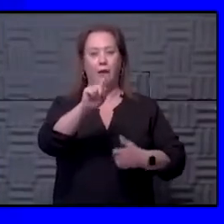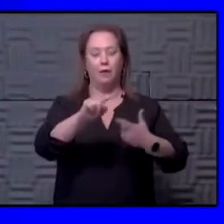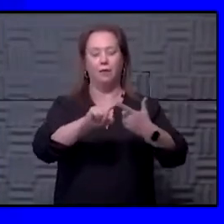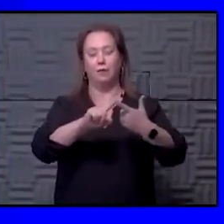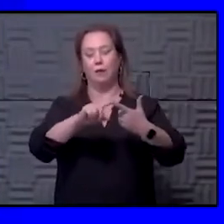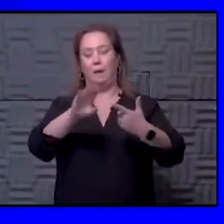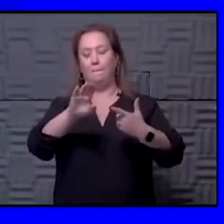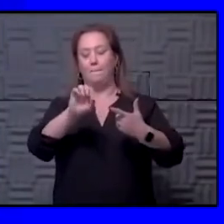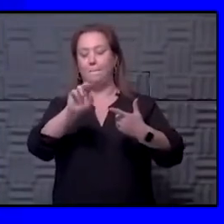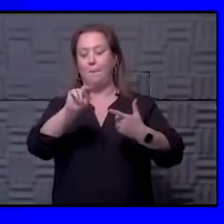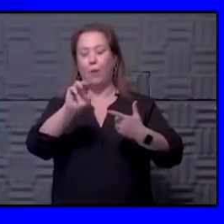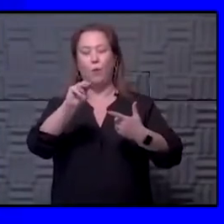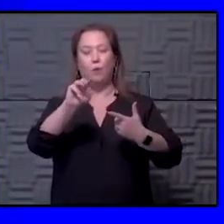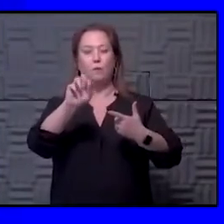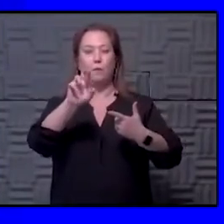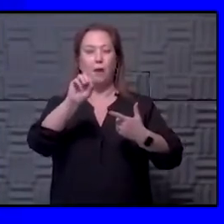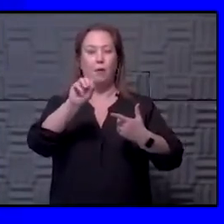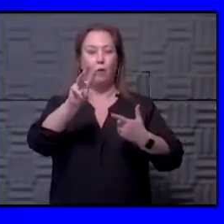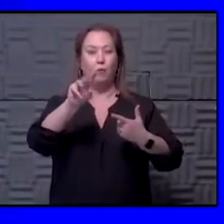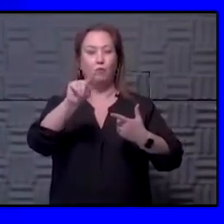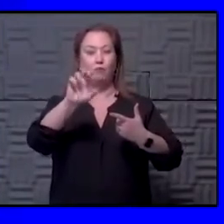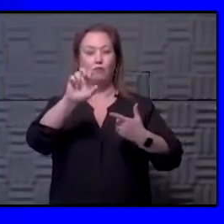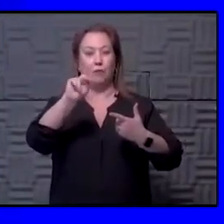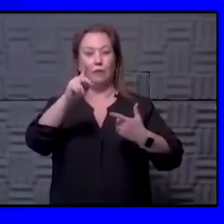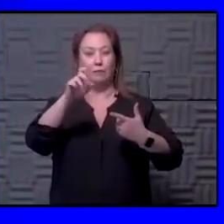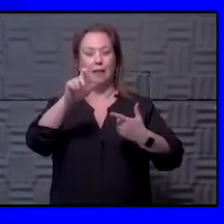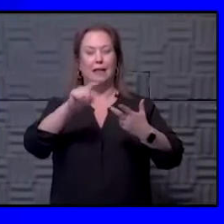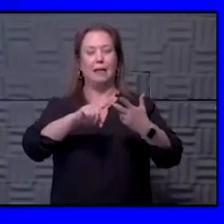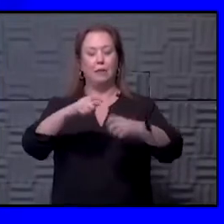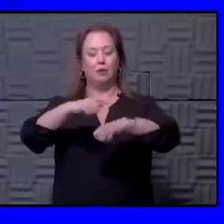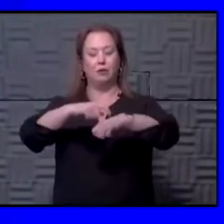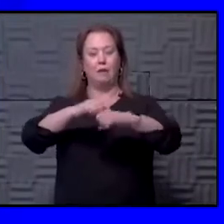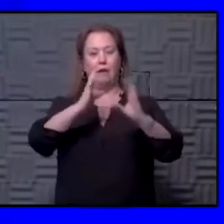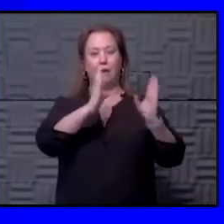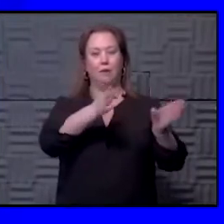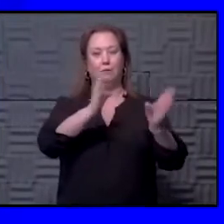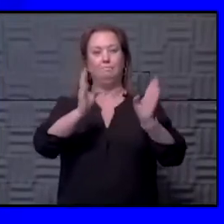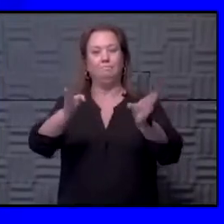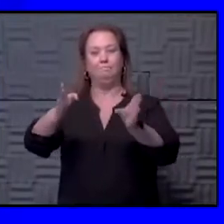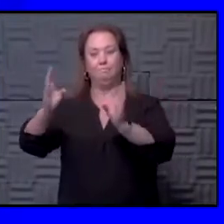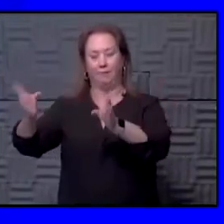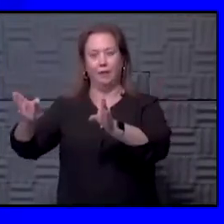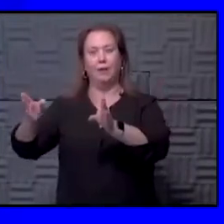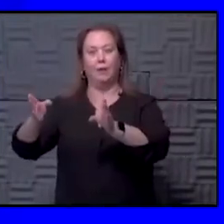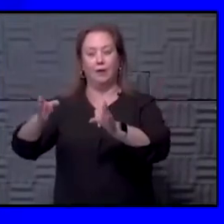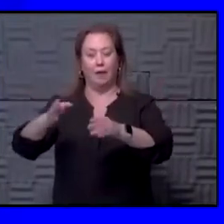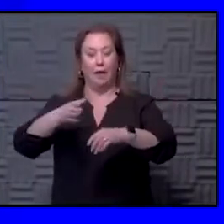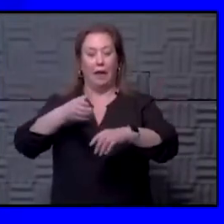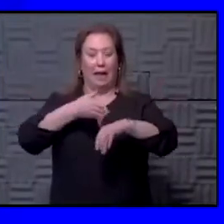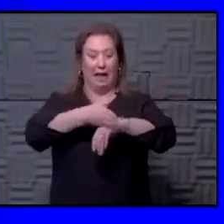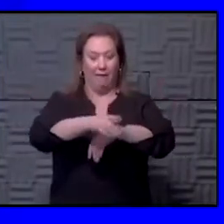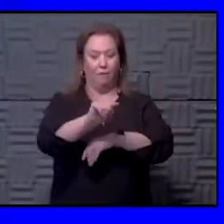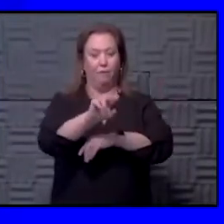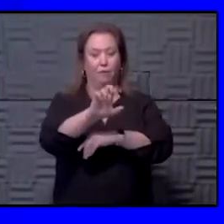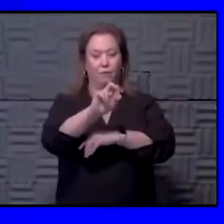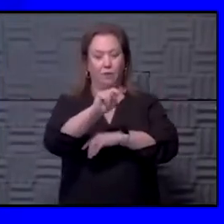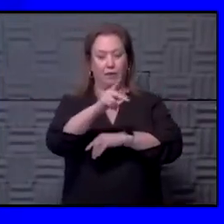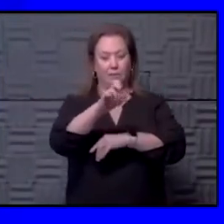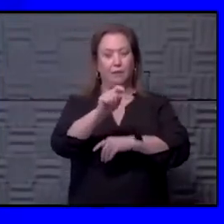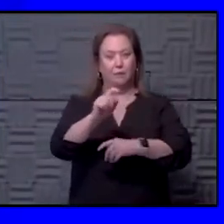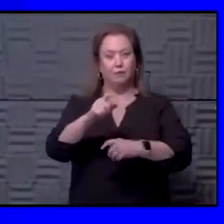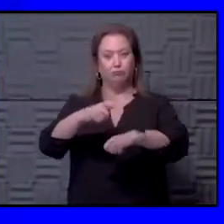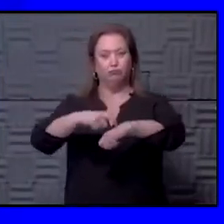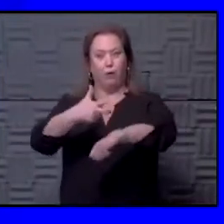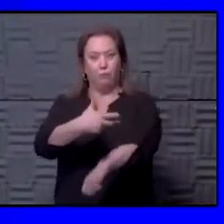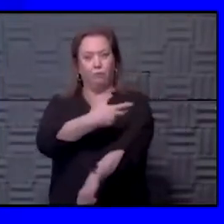there are regimens and timeframes in which you can get your vaccine after those transplants occur. So I think it's